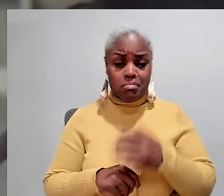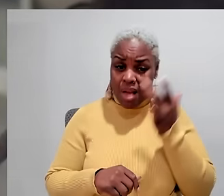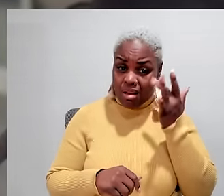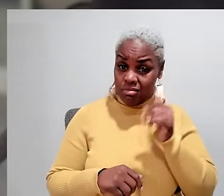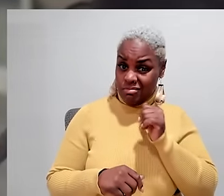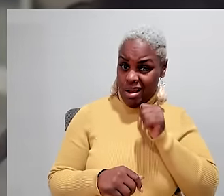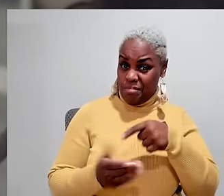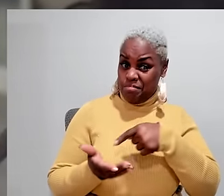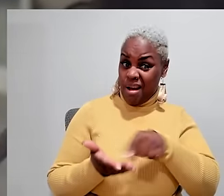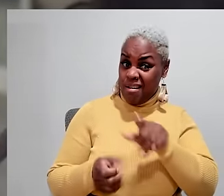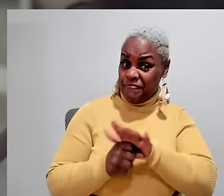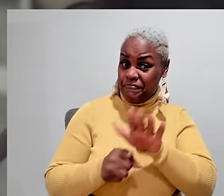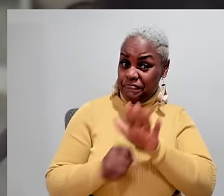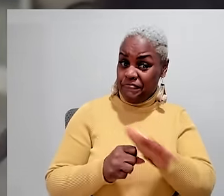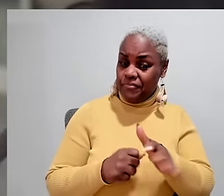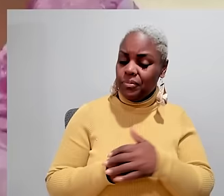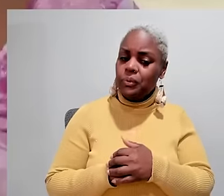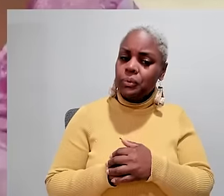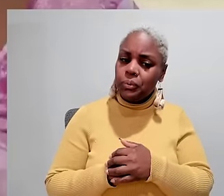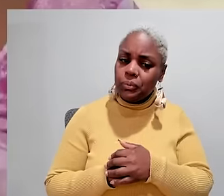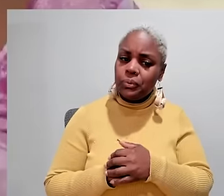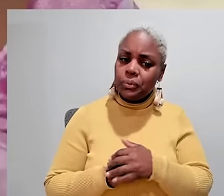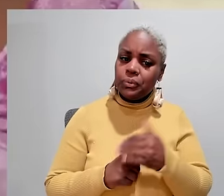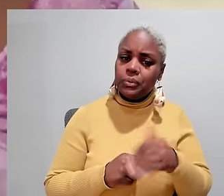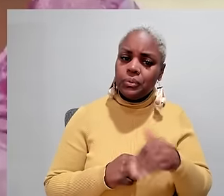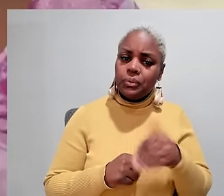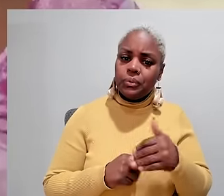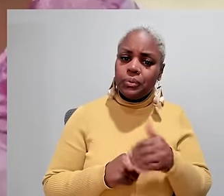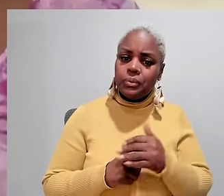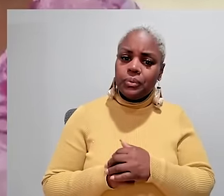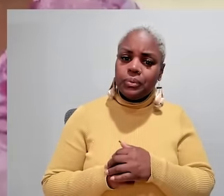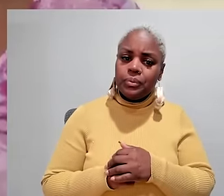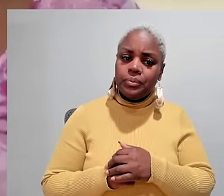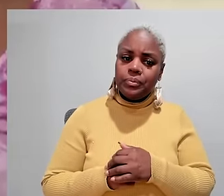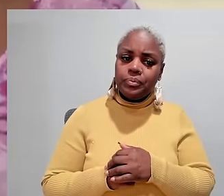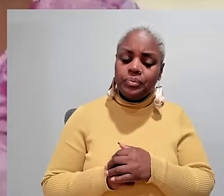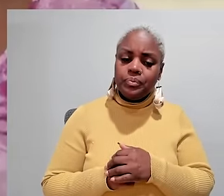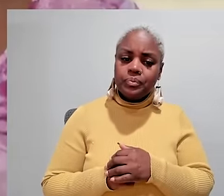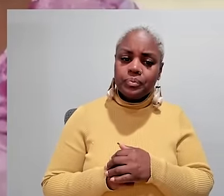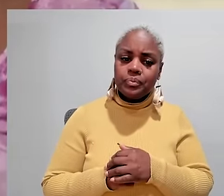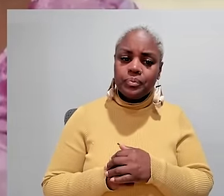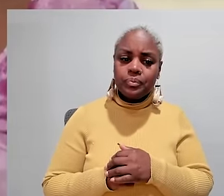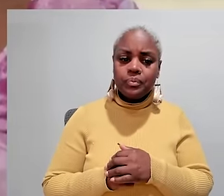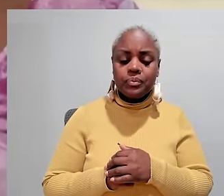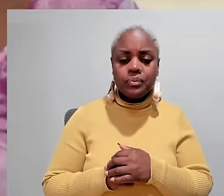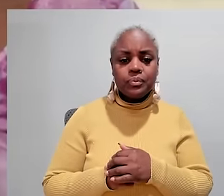support professionals why do you think that is because they're not paying enough